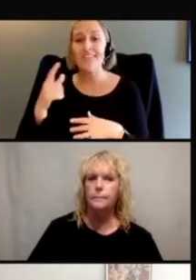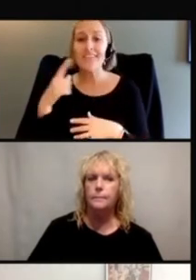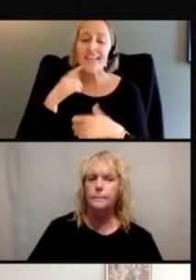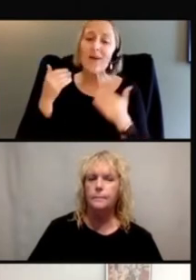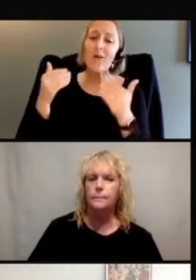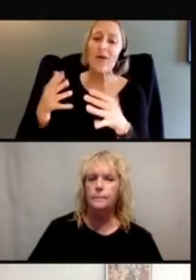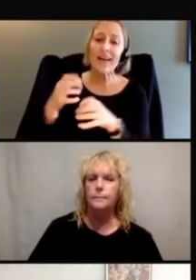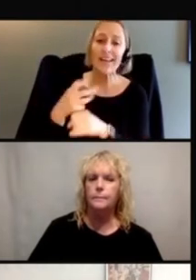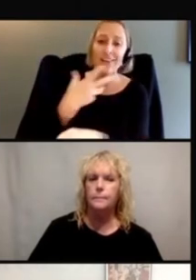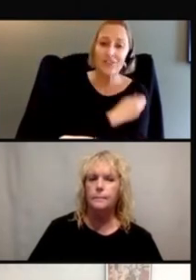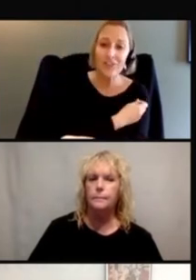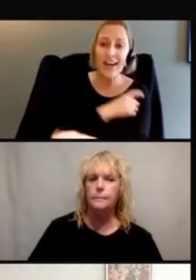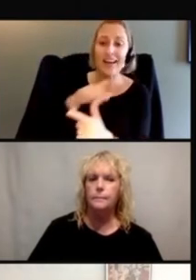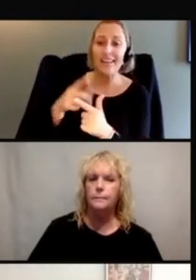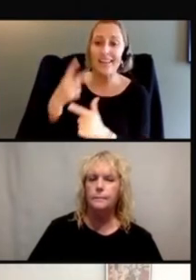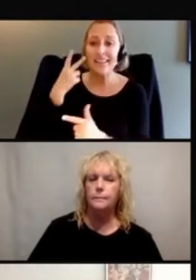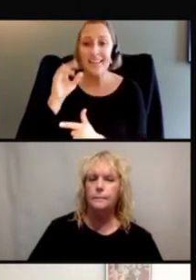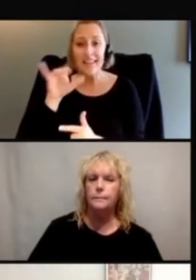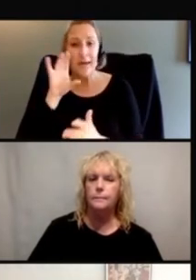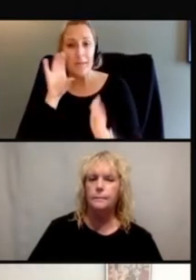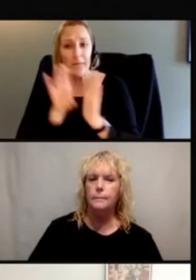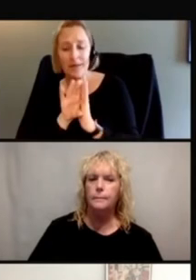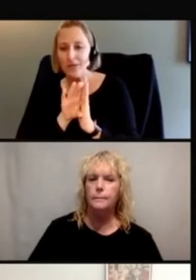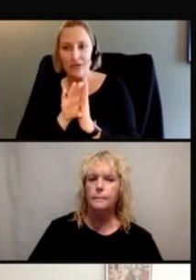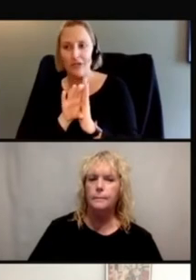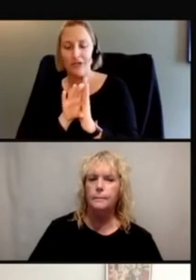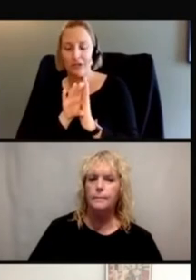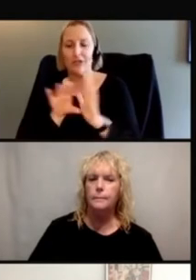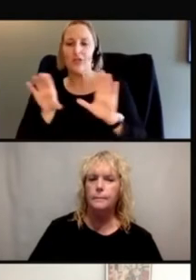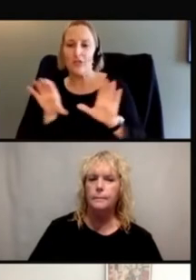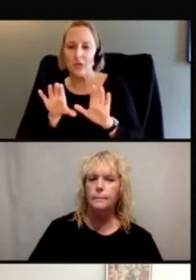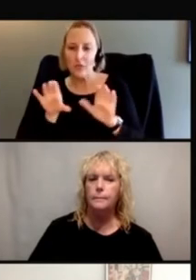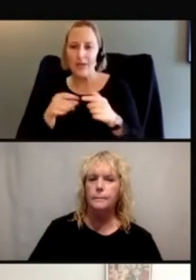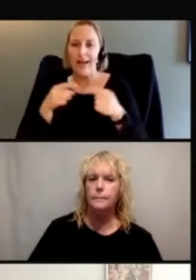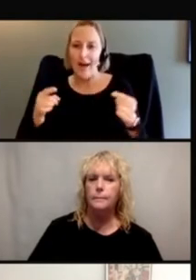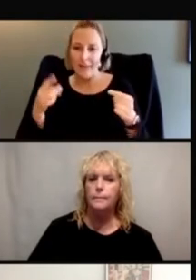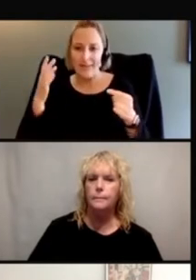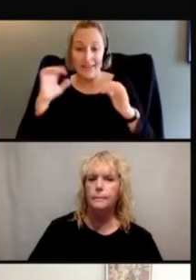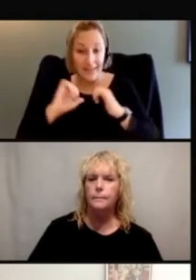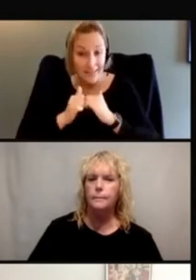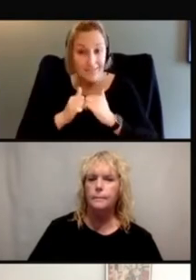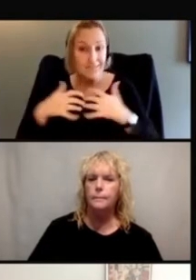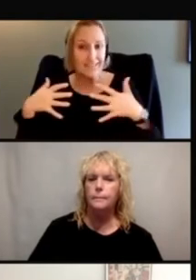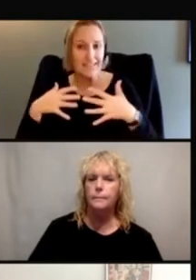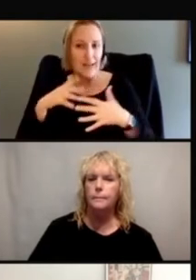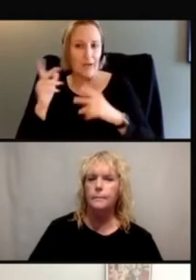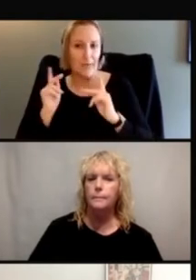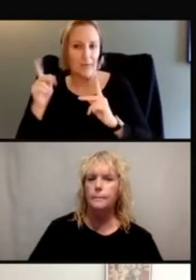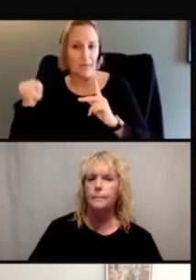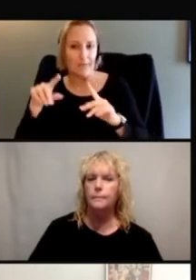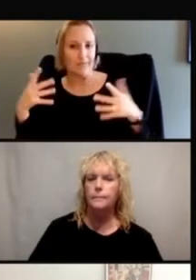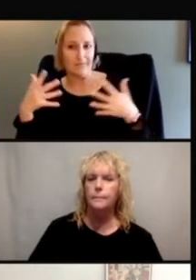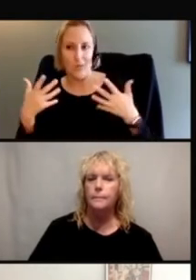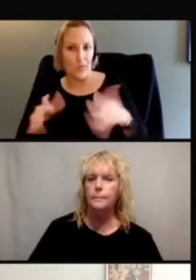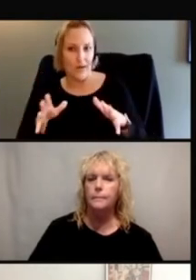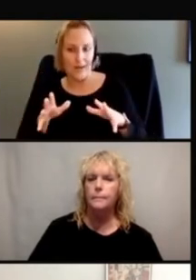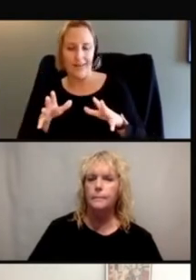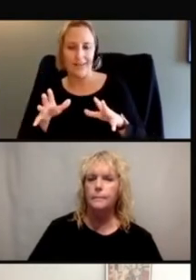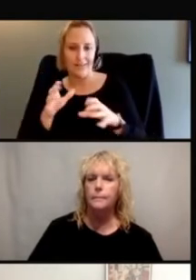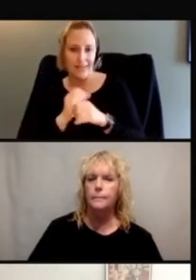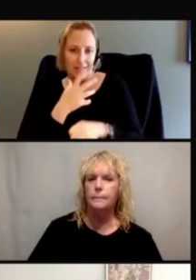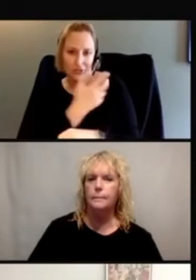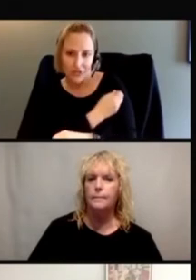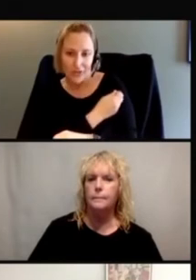there's this picture, you're doing the exact opposite by scaring people away. Right. So a picture